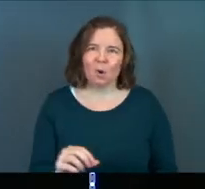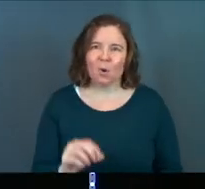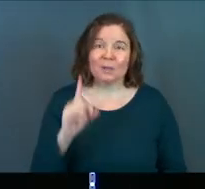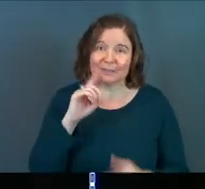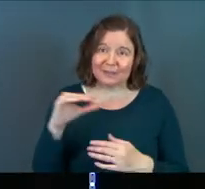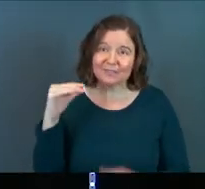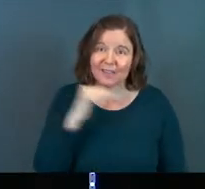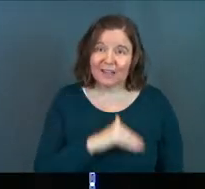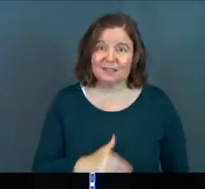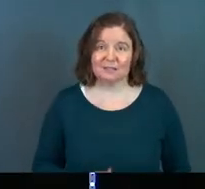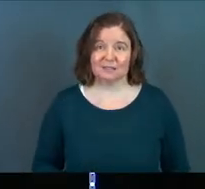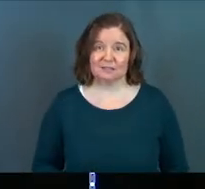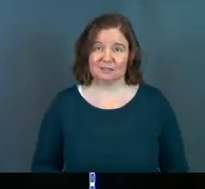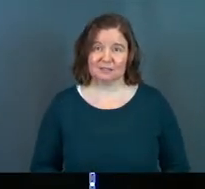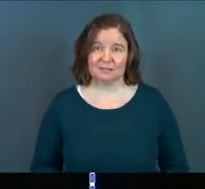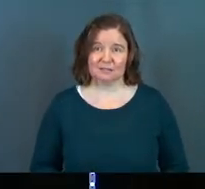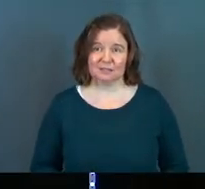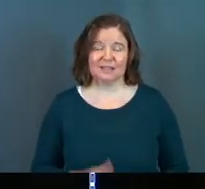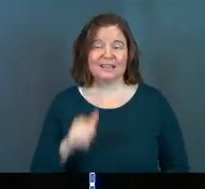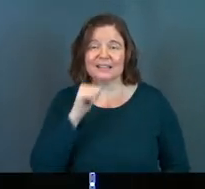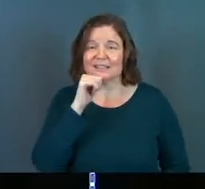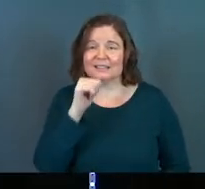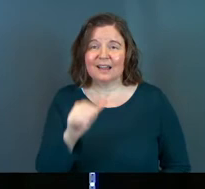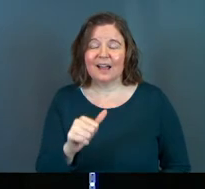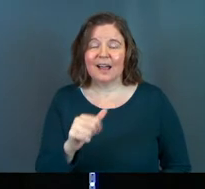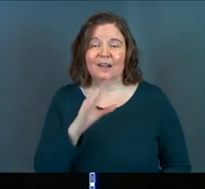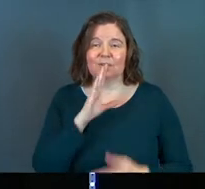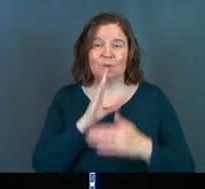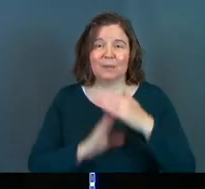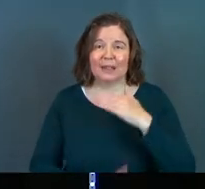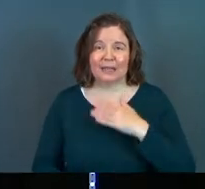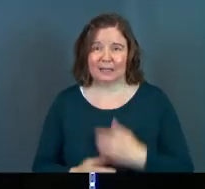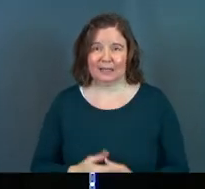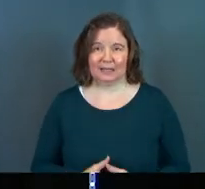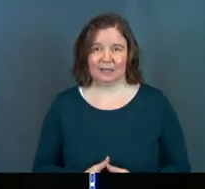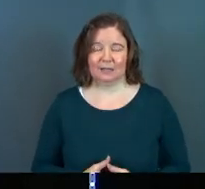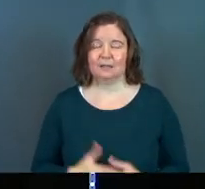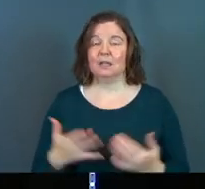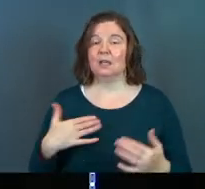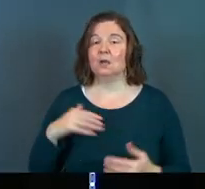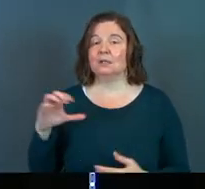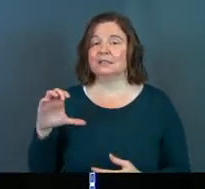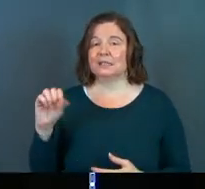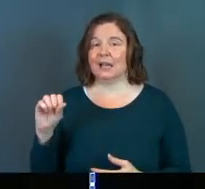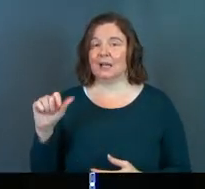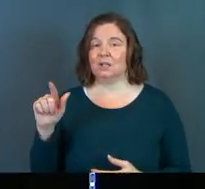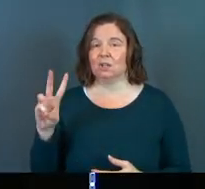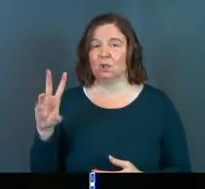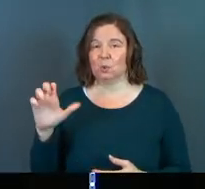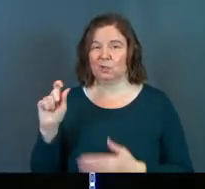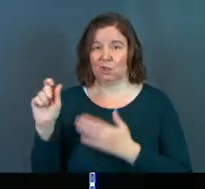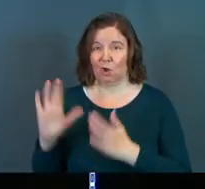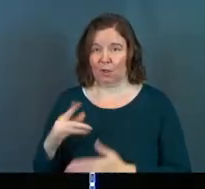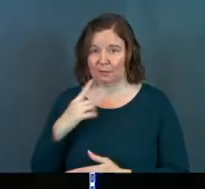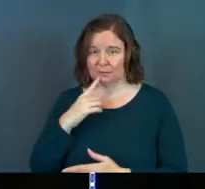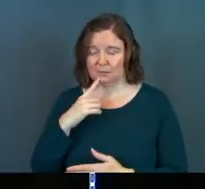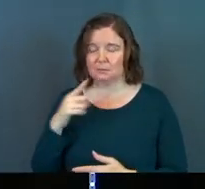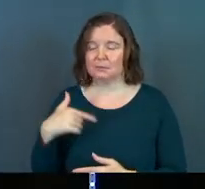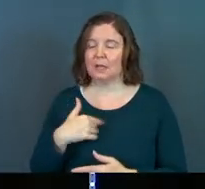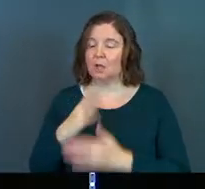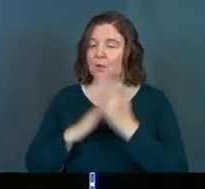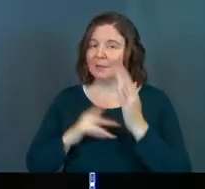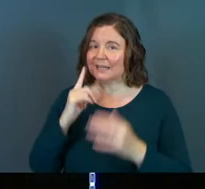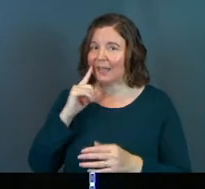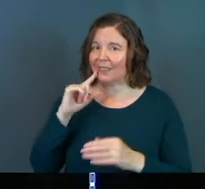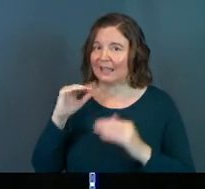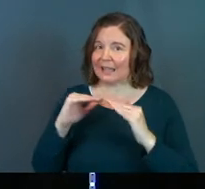he's believing lies. That is not humility. Here's what C.S. Lewis says about humility. He says, humility is